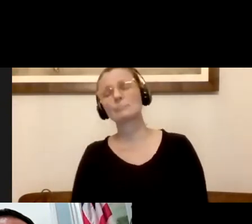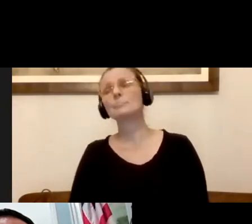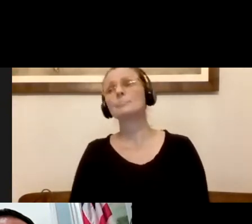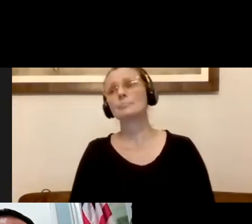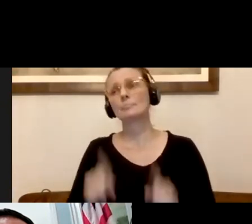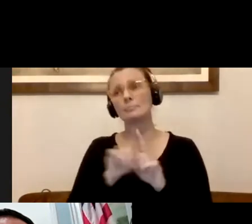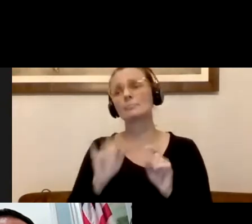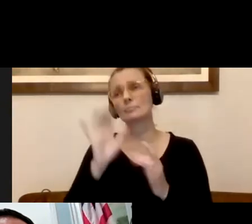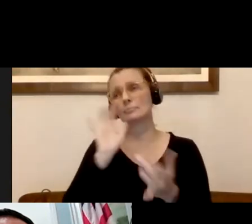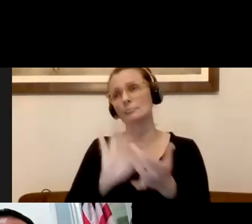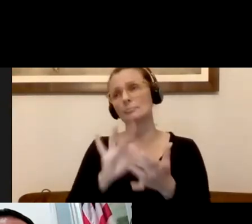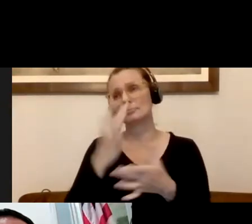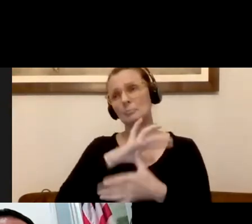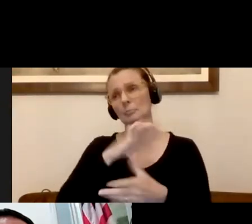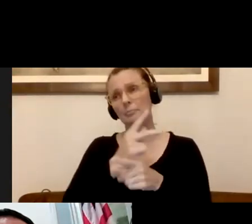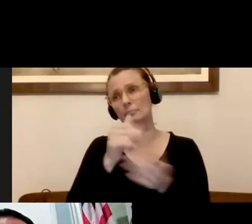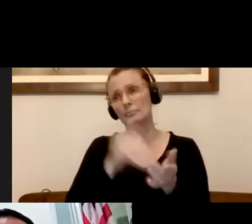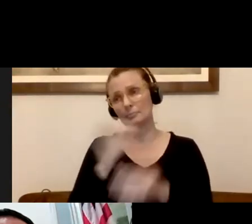provider. Let them know what's going on as well.